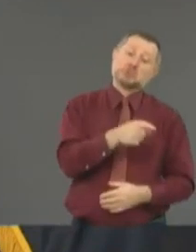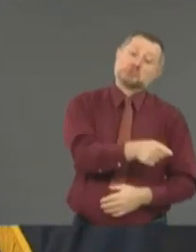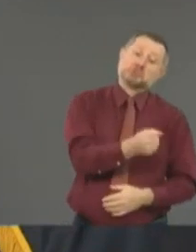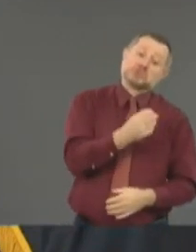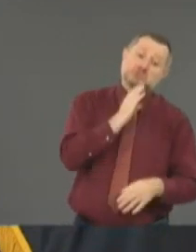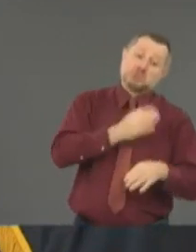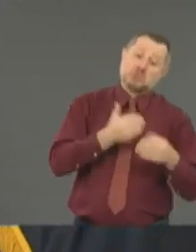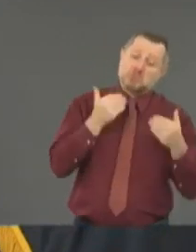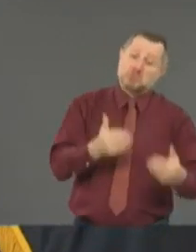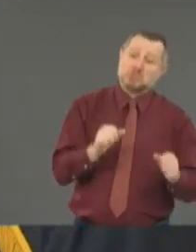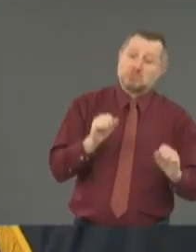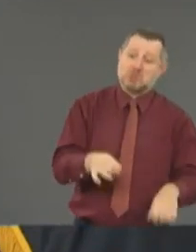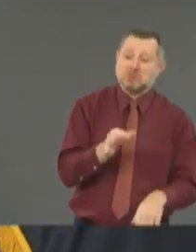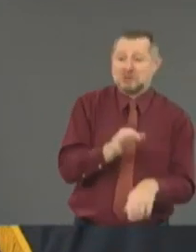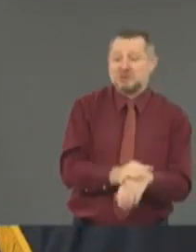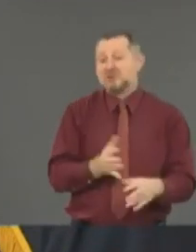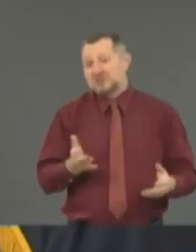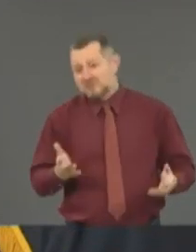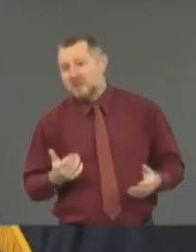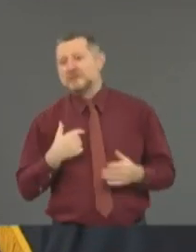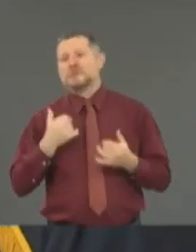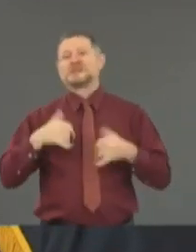something to me. And you know what?